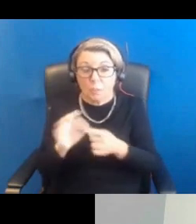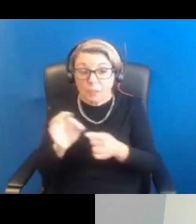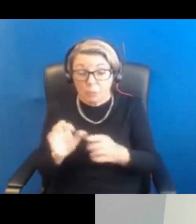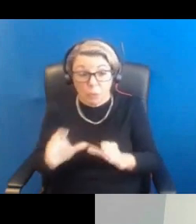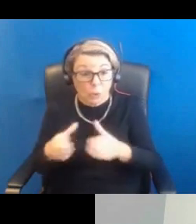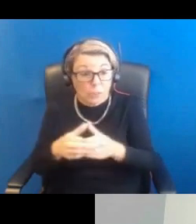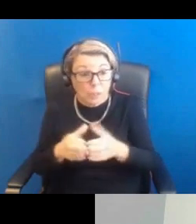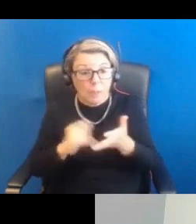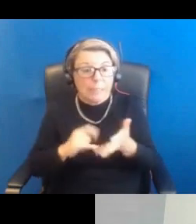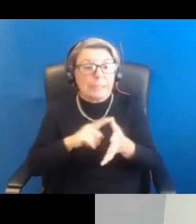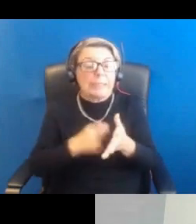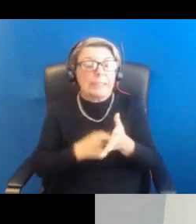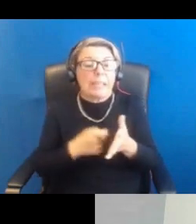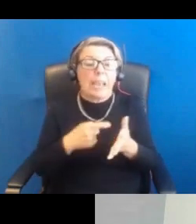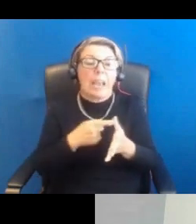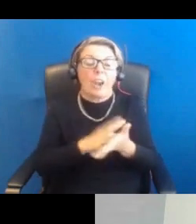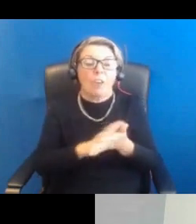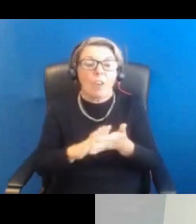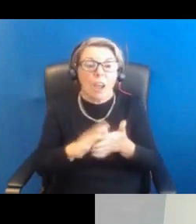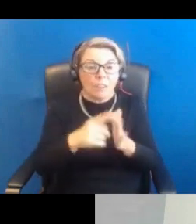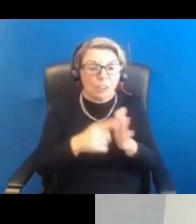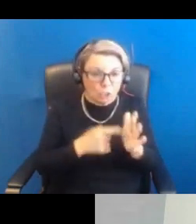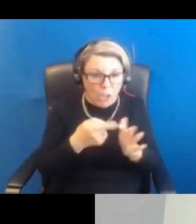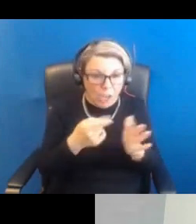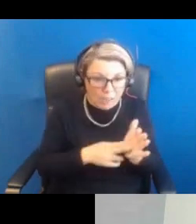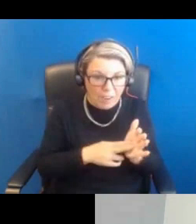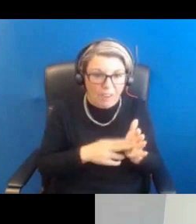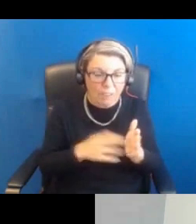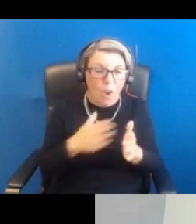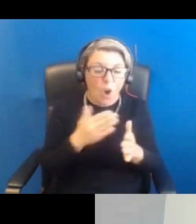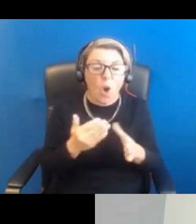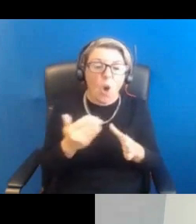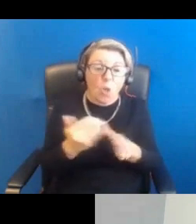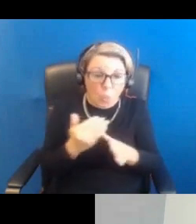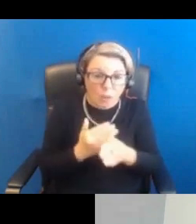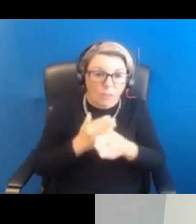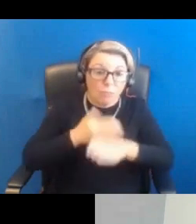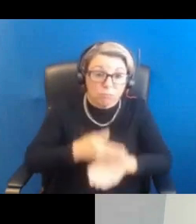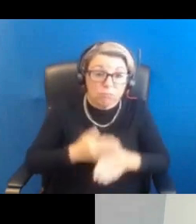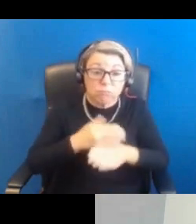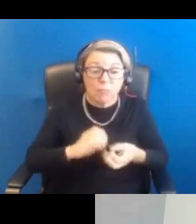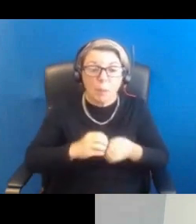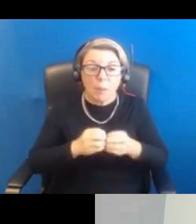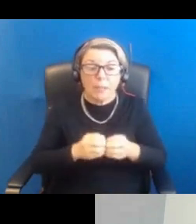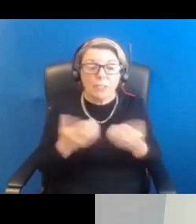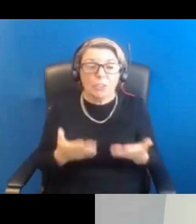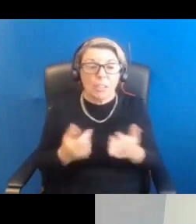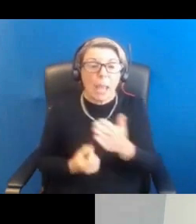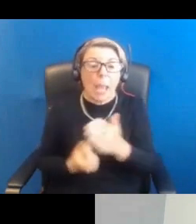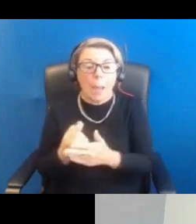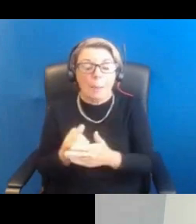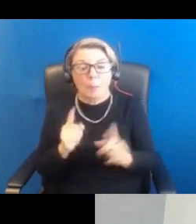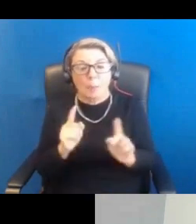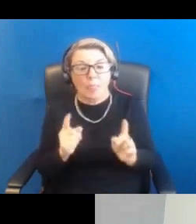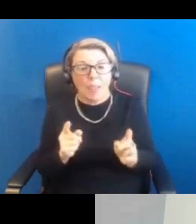Sarah Shoba and my team, Jennifer, for all the work we've put into making today happen. And I think with that, we've just about